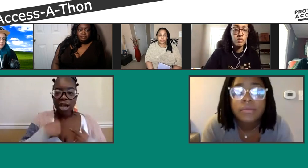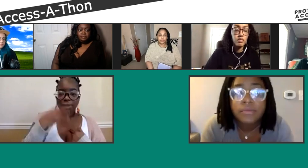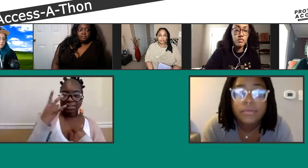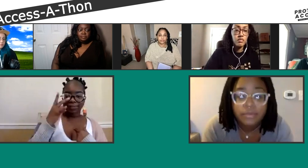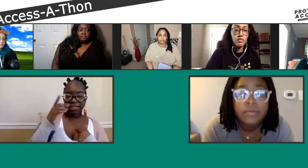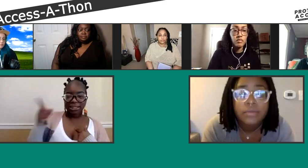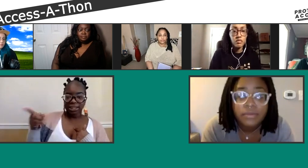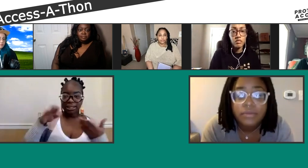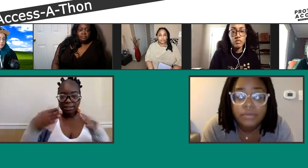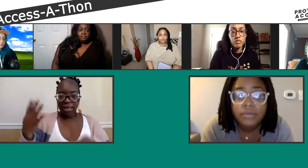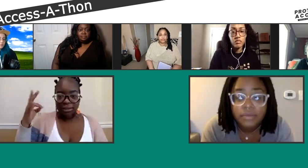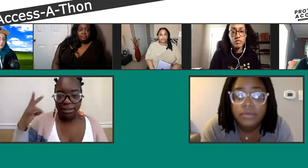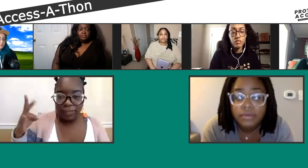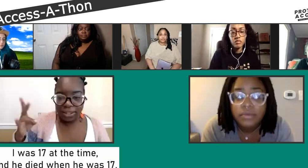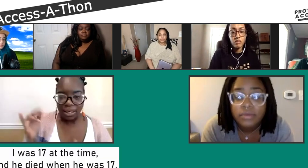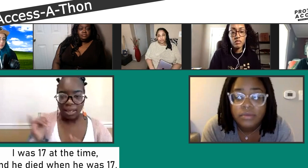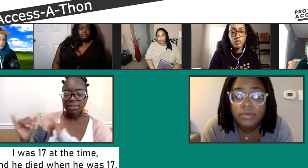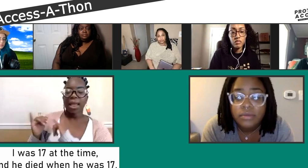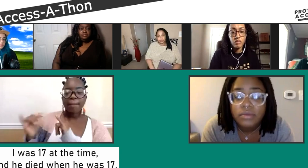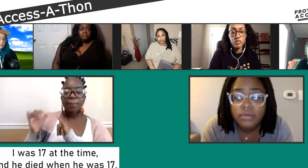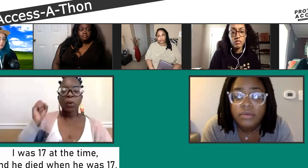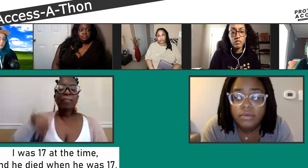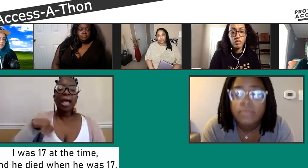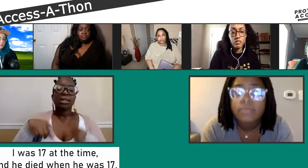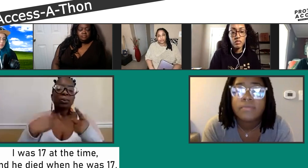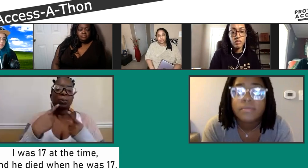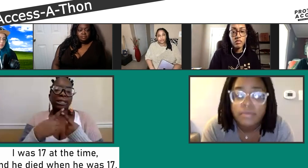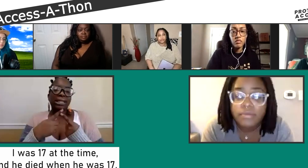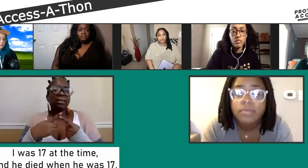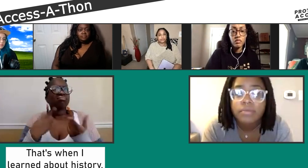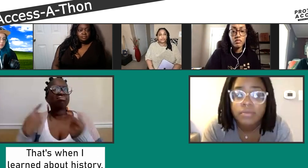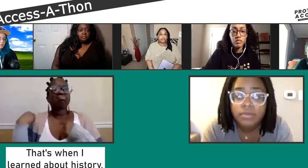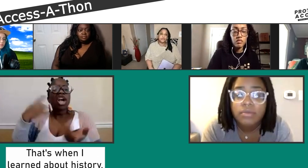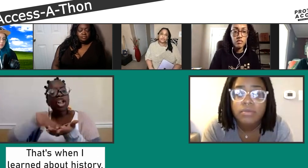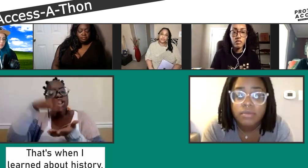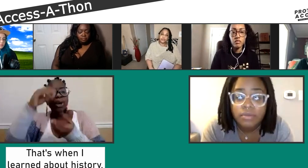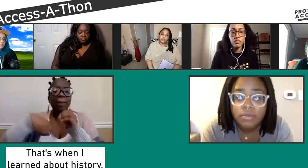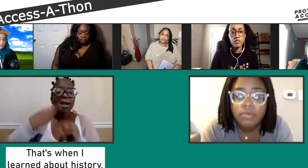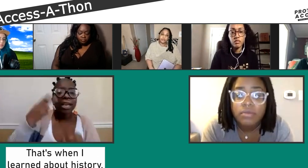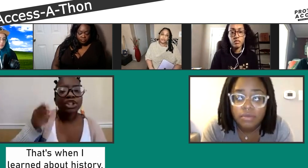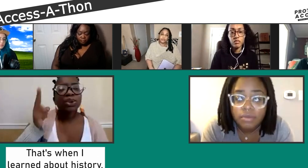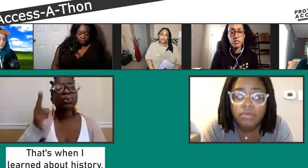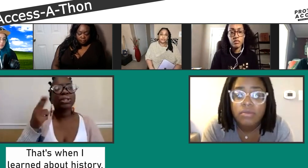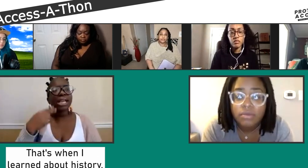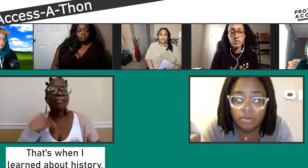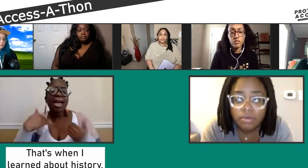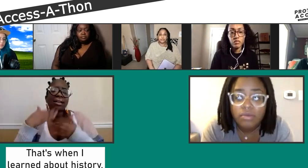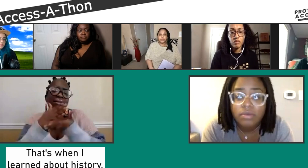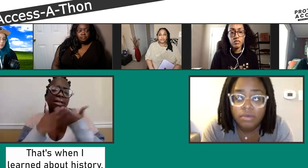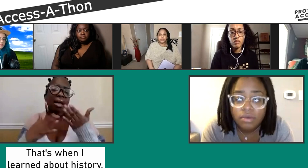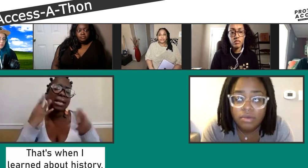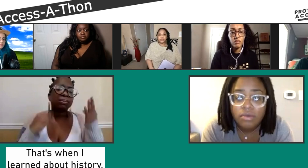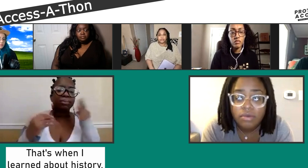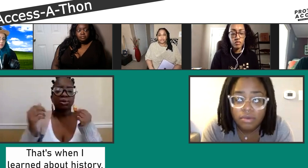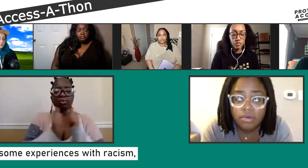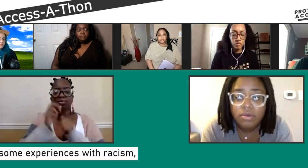hey, I need to be involved. So I went out and joined the cause. I had two friends I went with. And I mean, we had